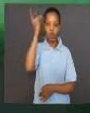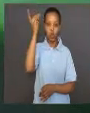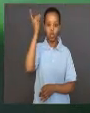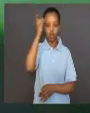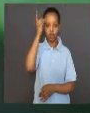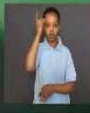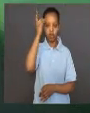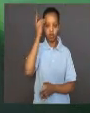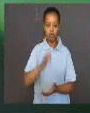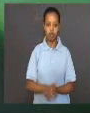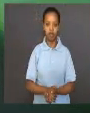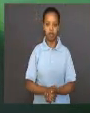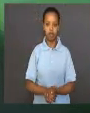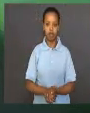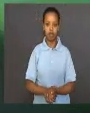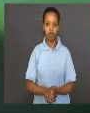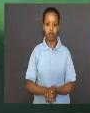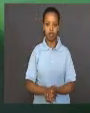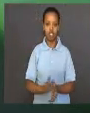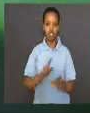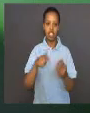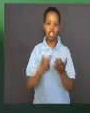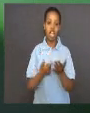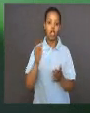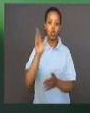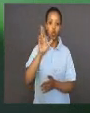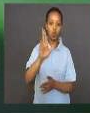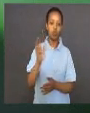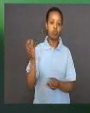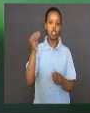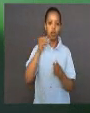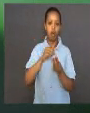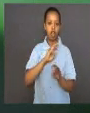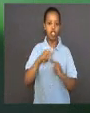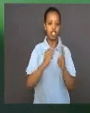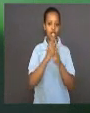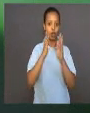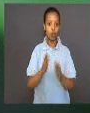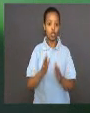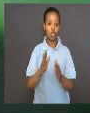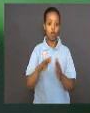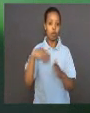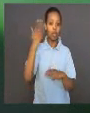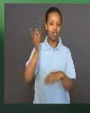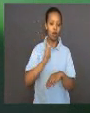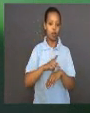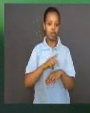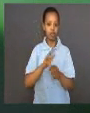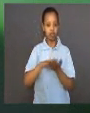We will learn about three more scientists in our next lesson.